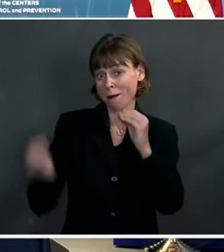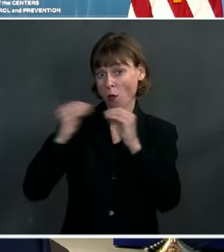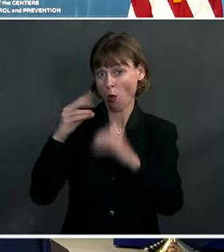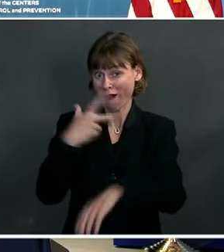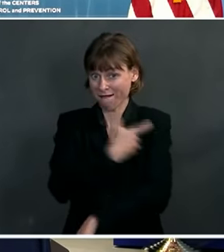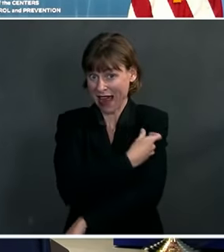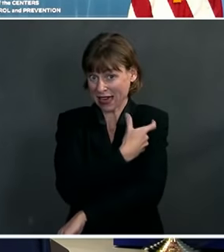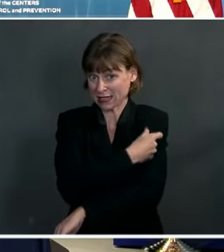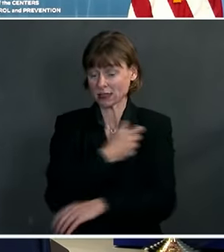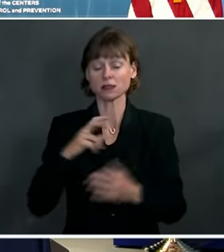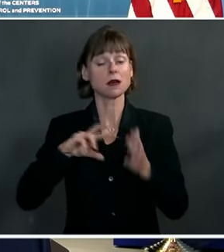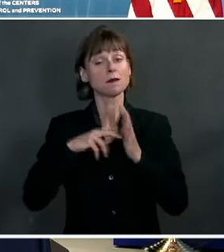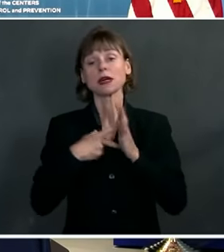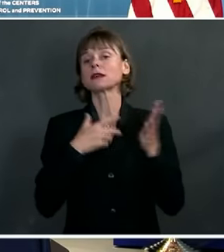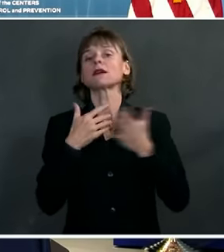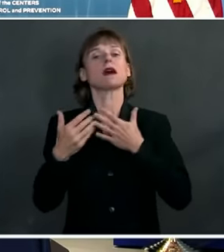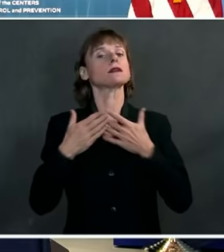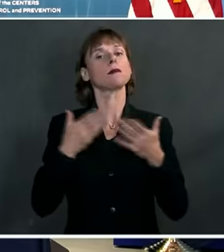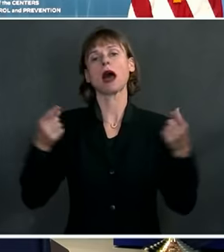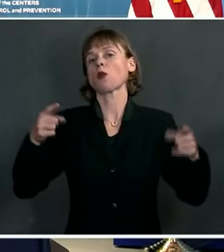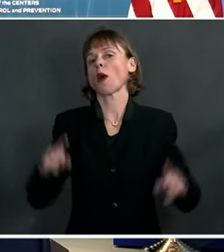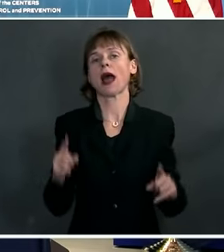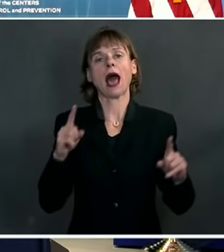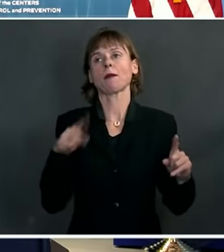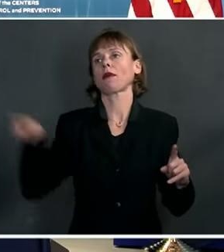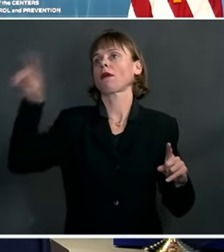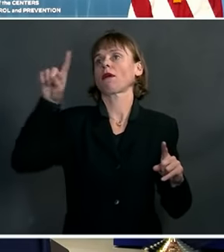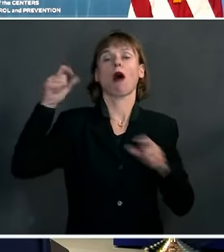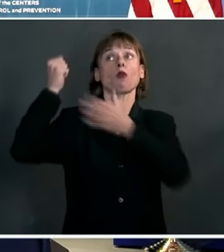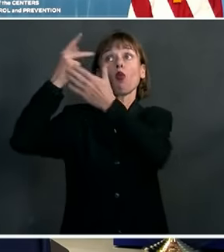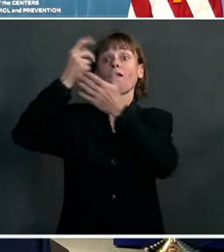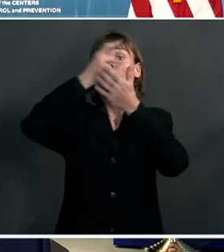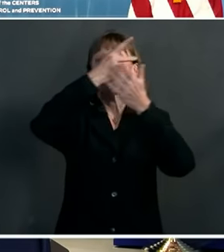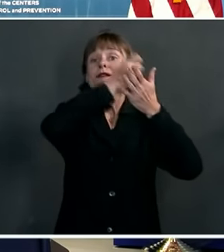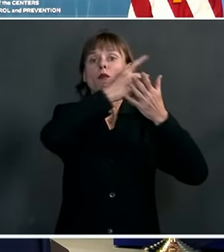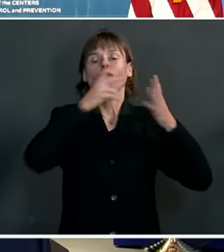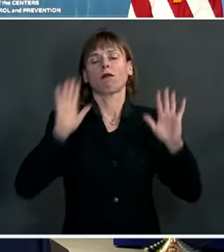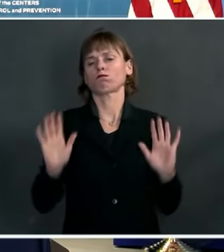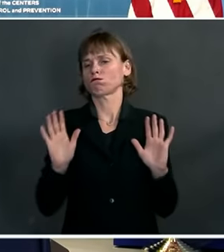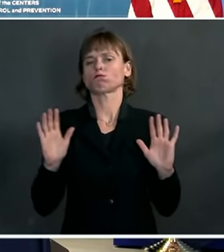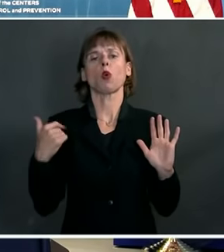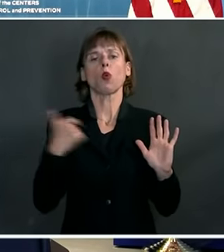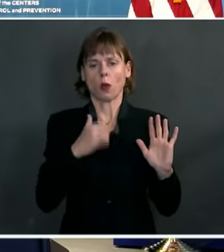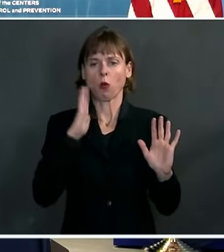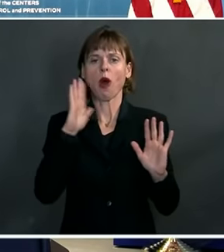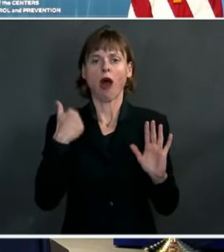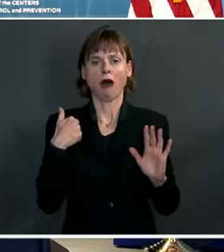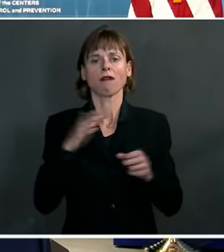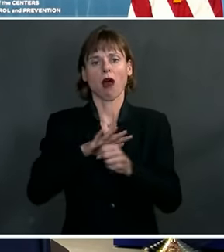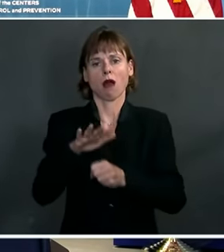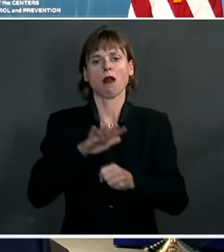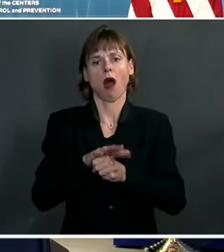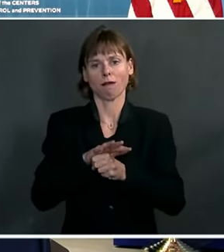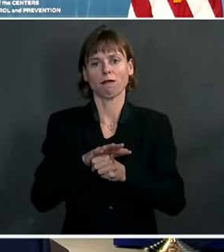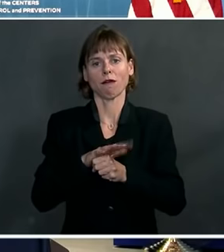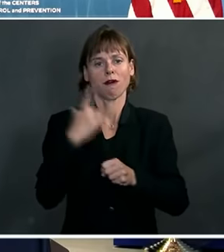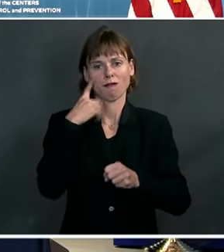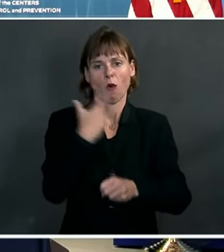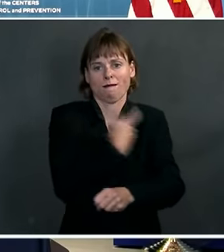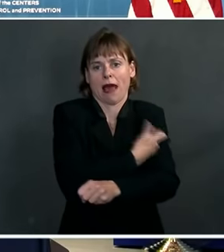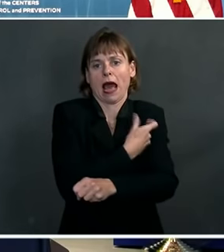means that no matter what happens with other approvals, we will have sufficient supply to vaccinate the country.